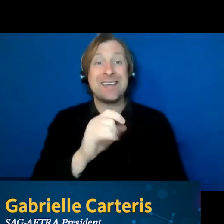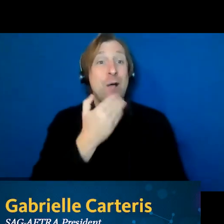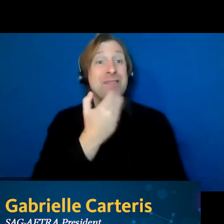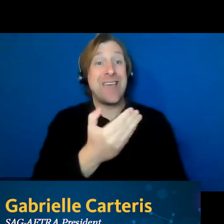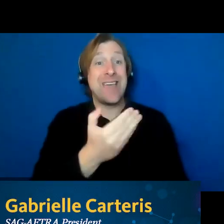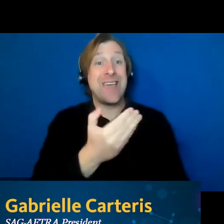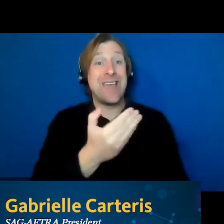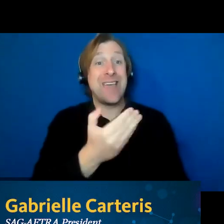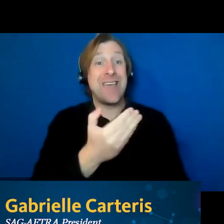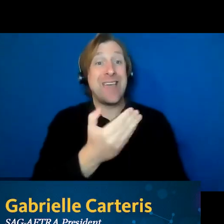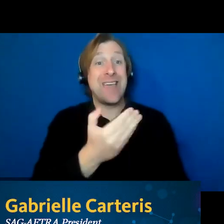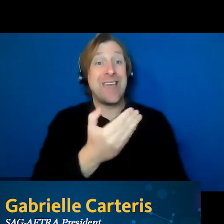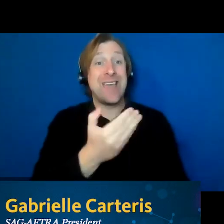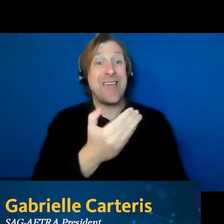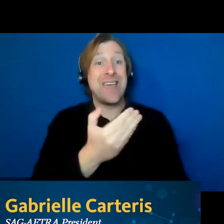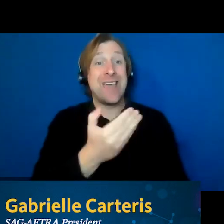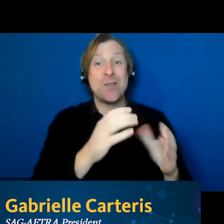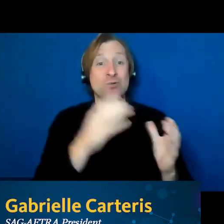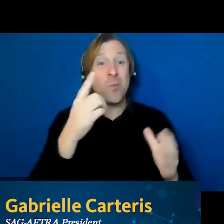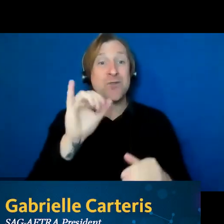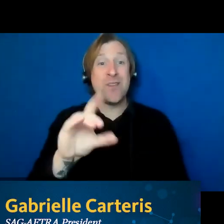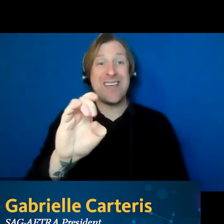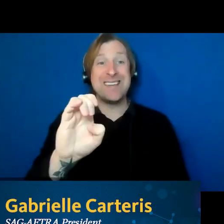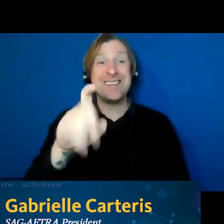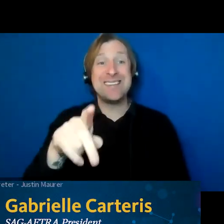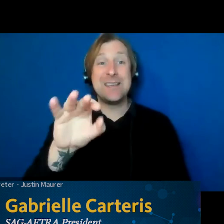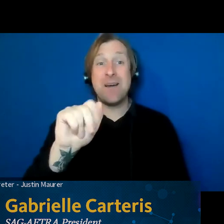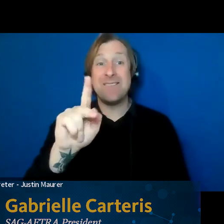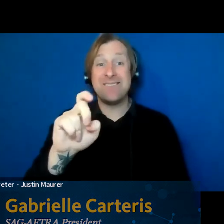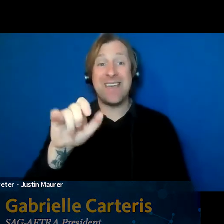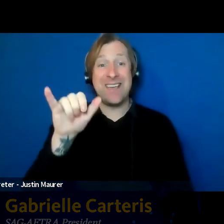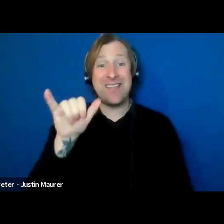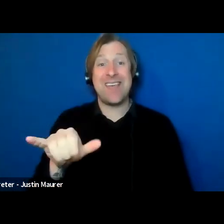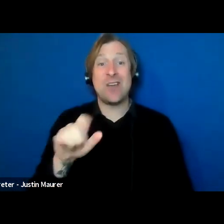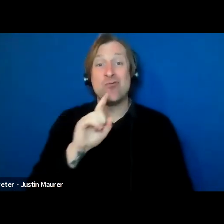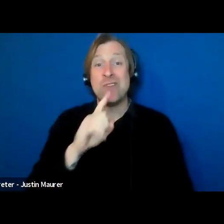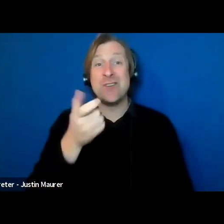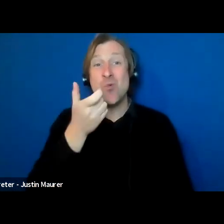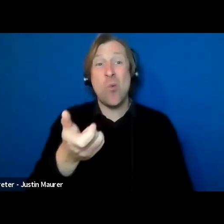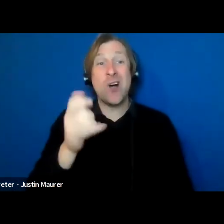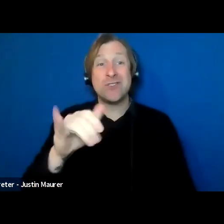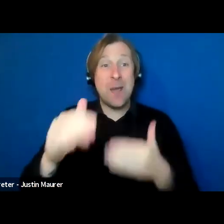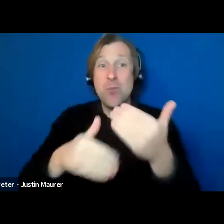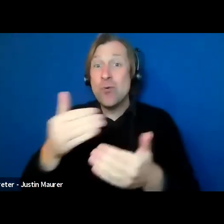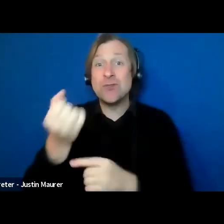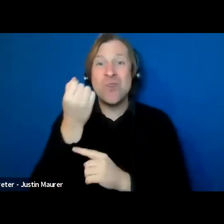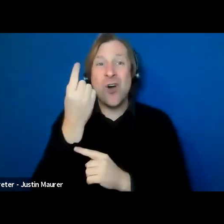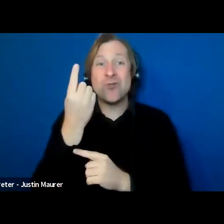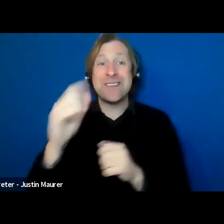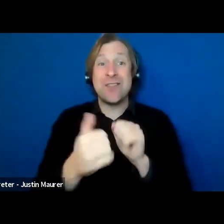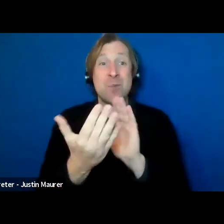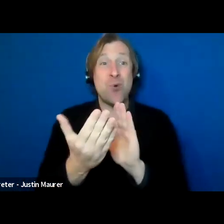so much. Merriam Thank you so much for that the deep fakes has been very. Merriam- To watch its progression and to understand how we're